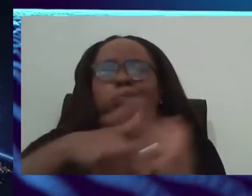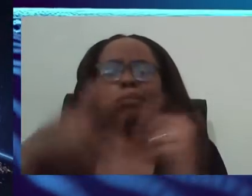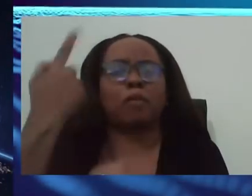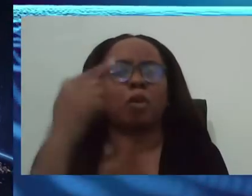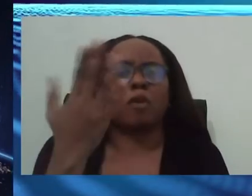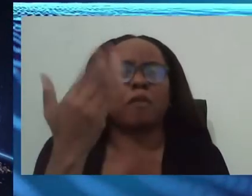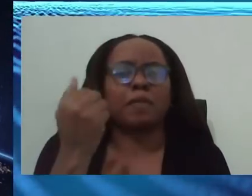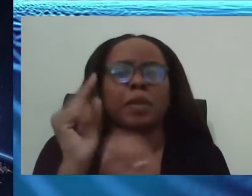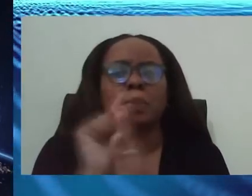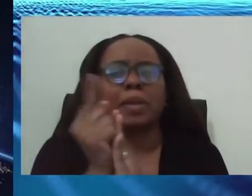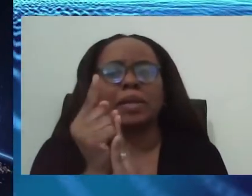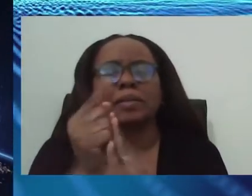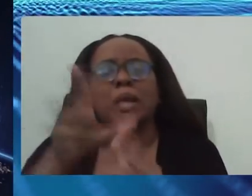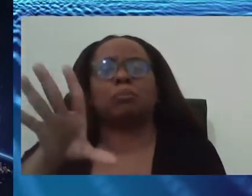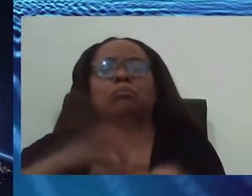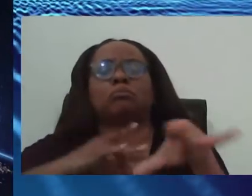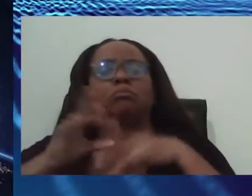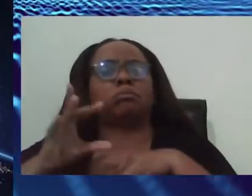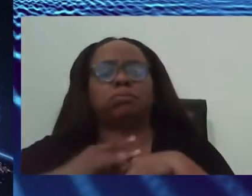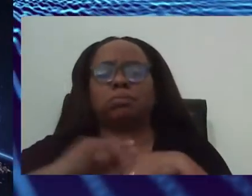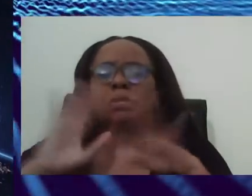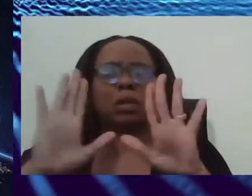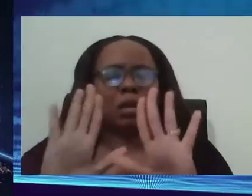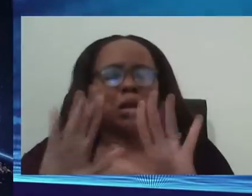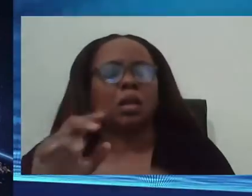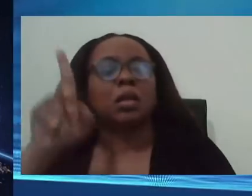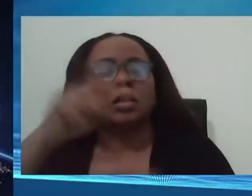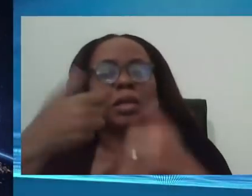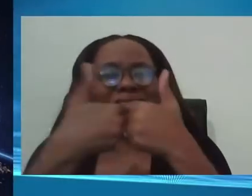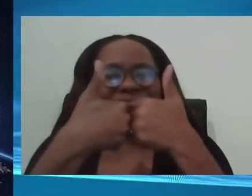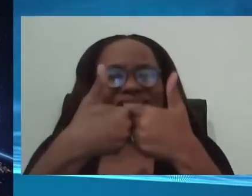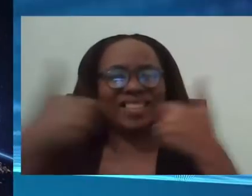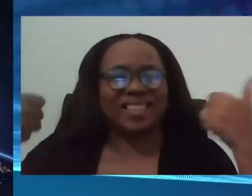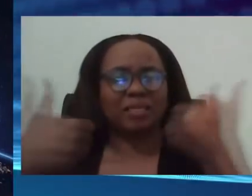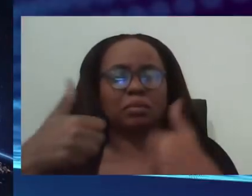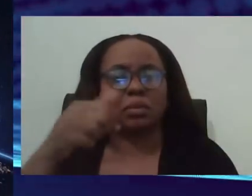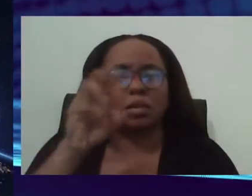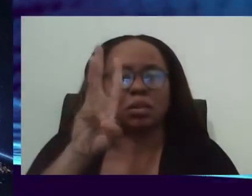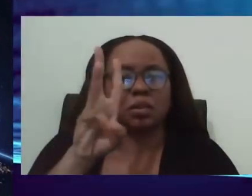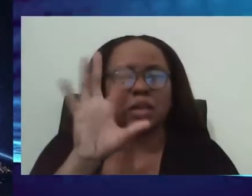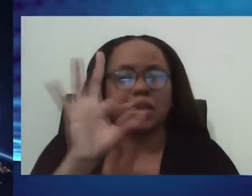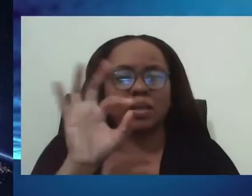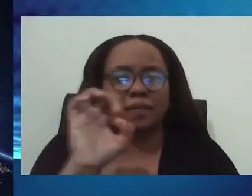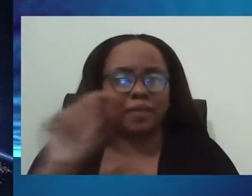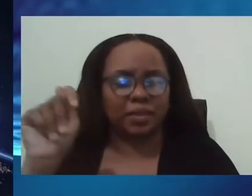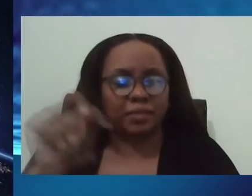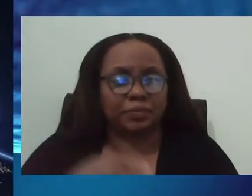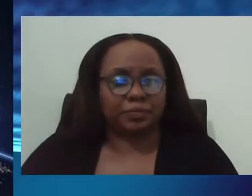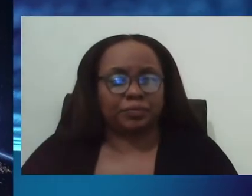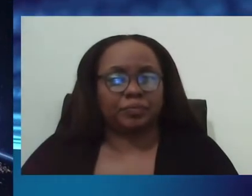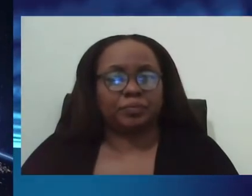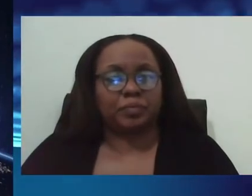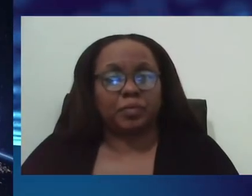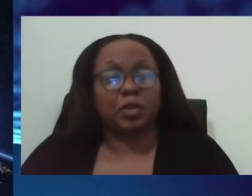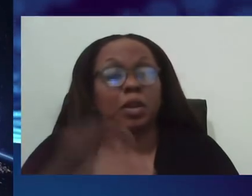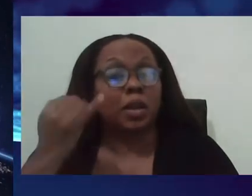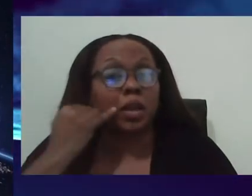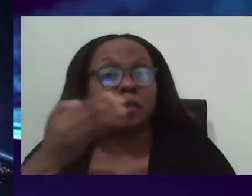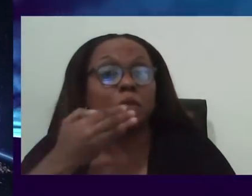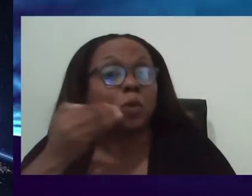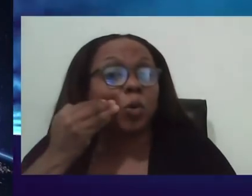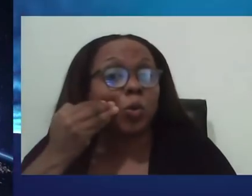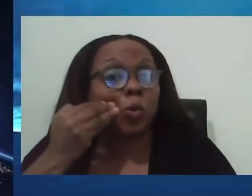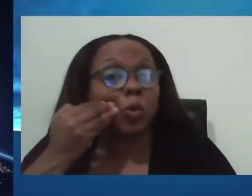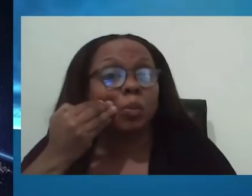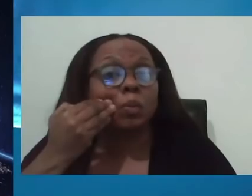You know, three feet doesn't work. You need six feet. So we want to encourage persons even within the home to wear their mask if